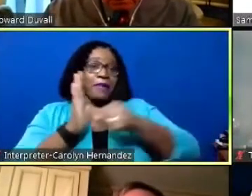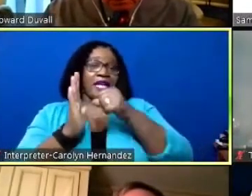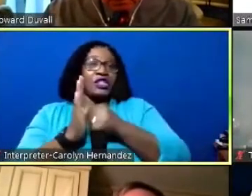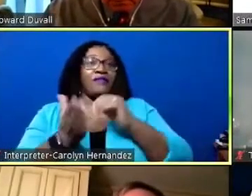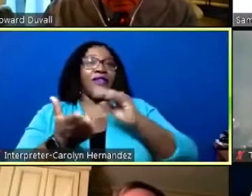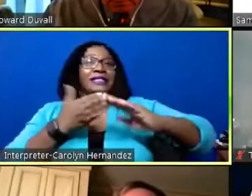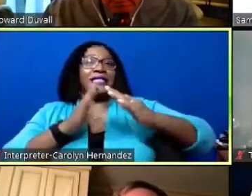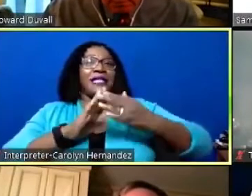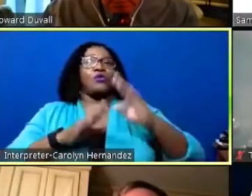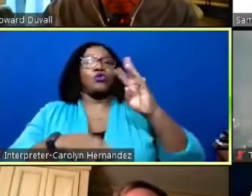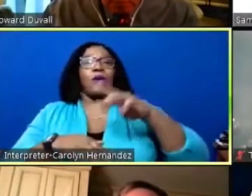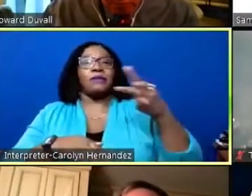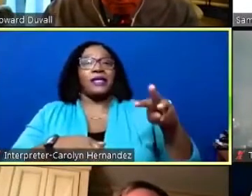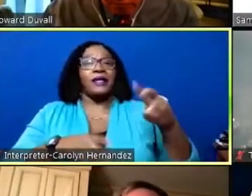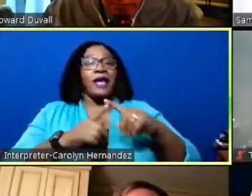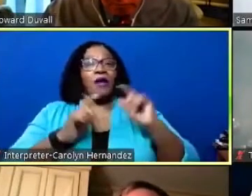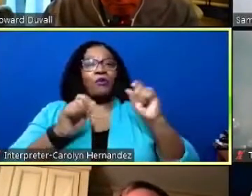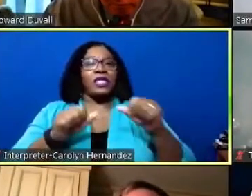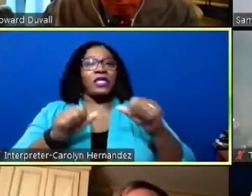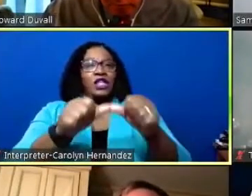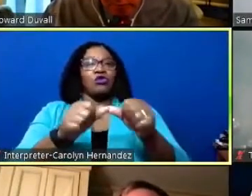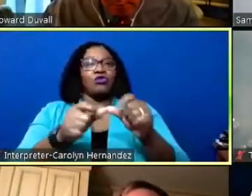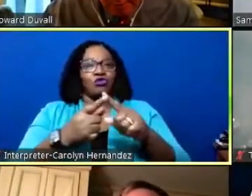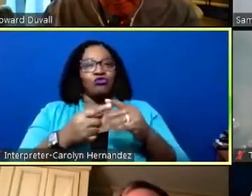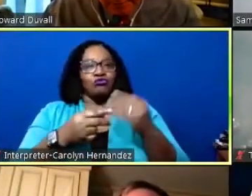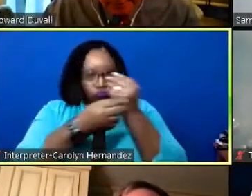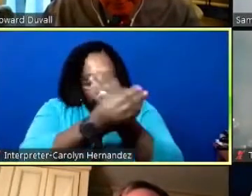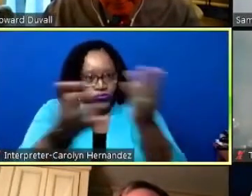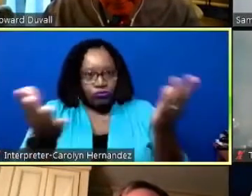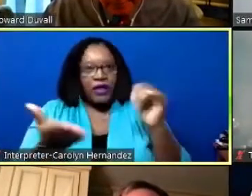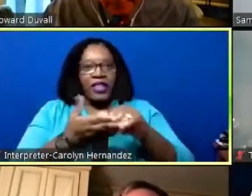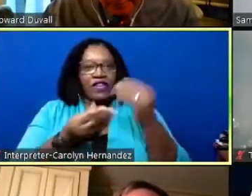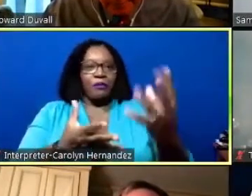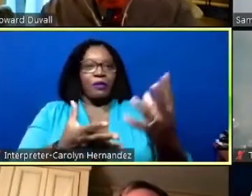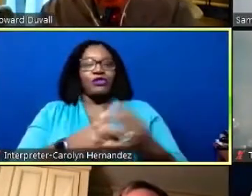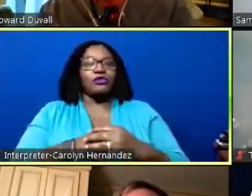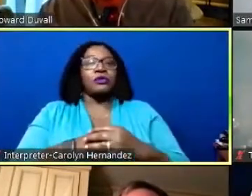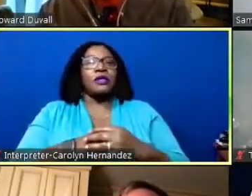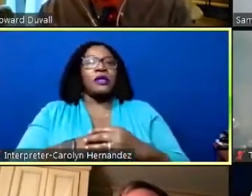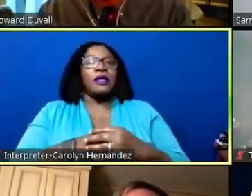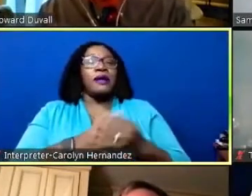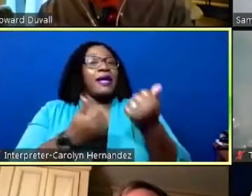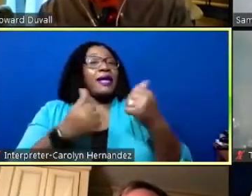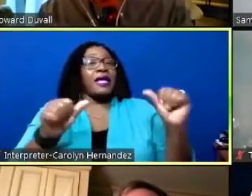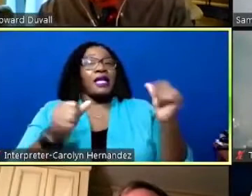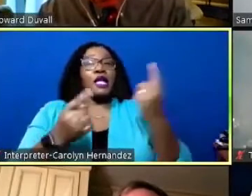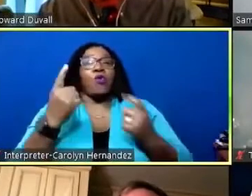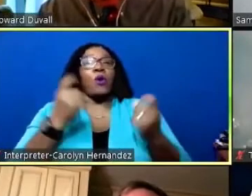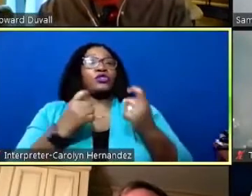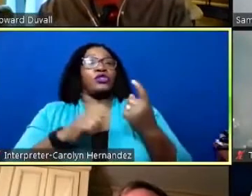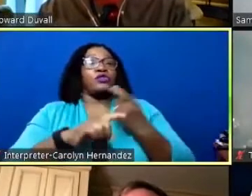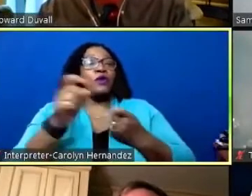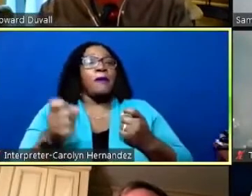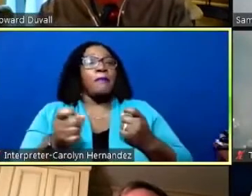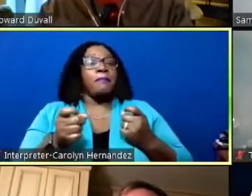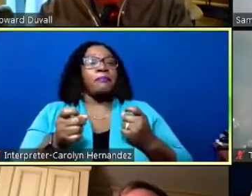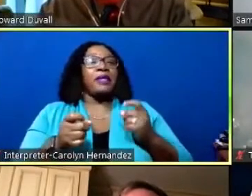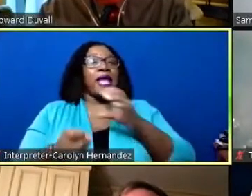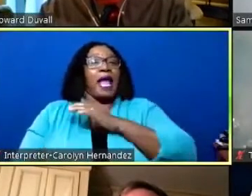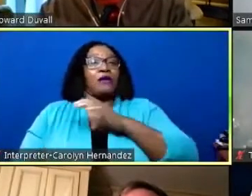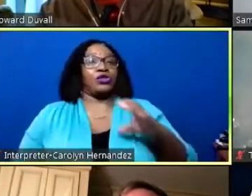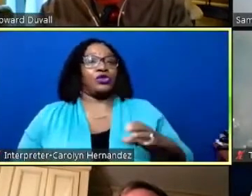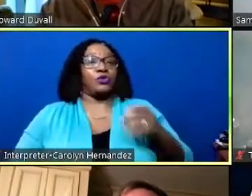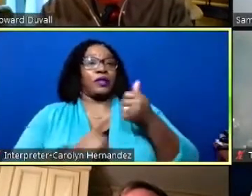website and and we continue to push that information out uh any questions from council